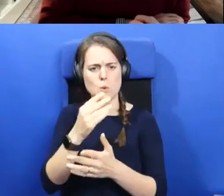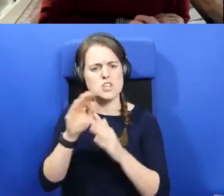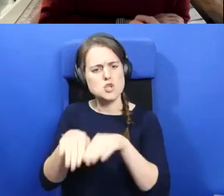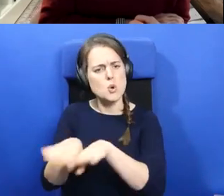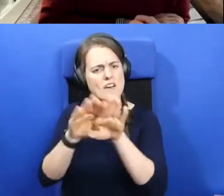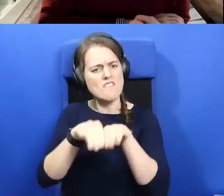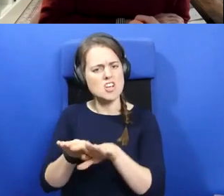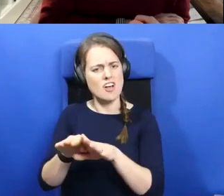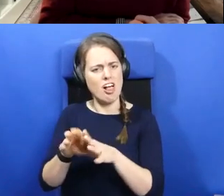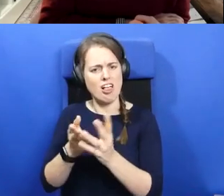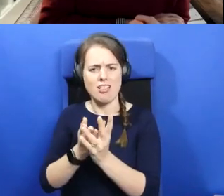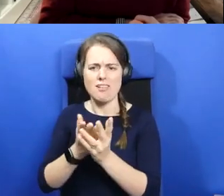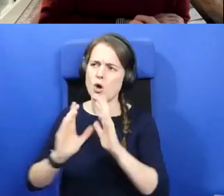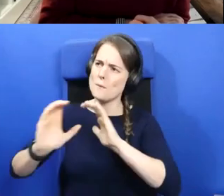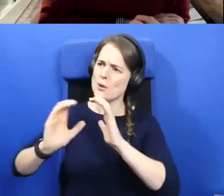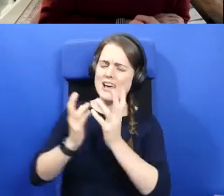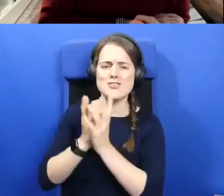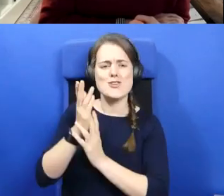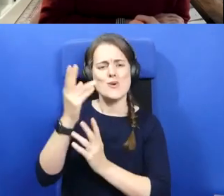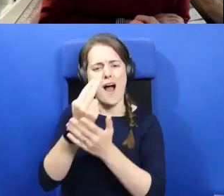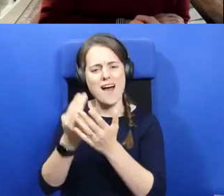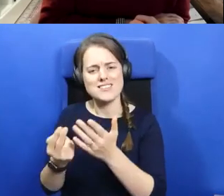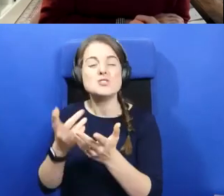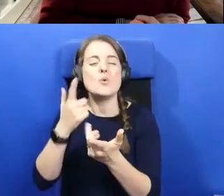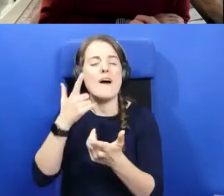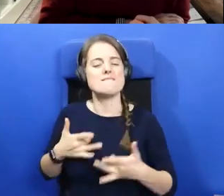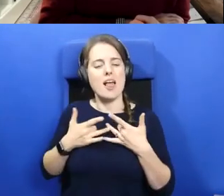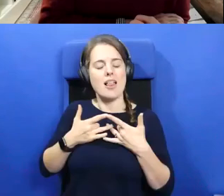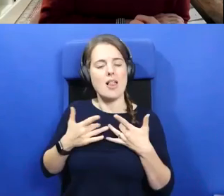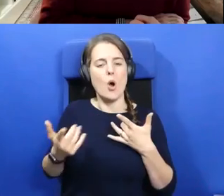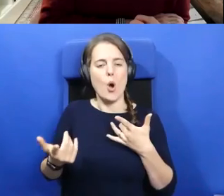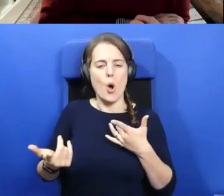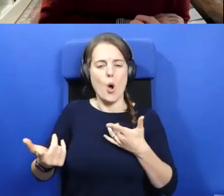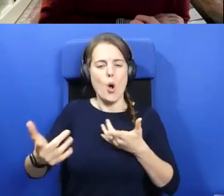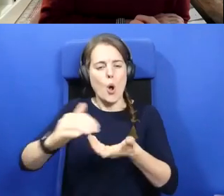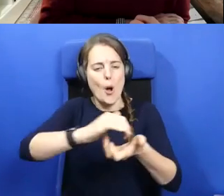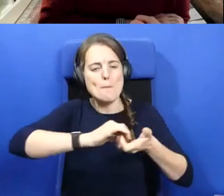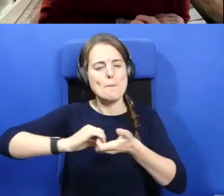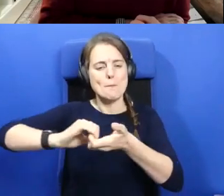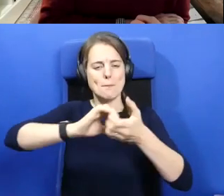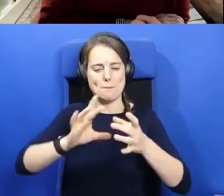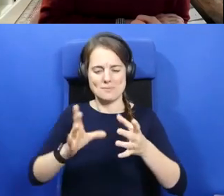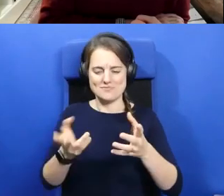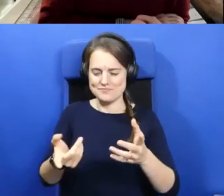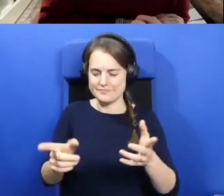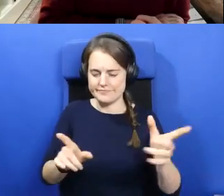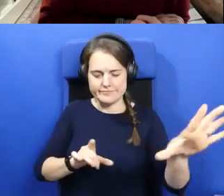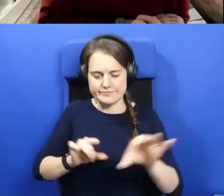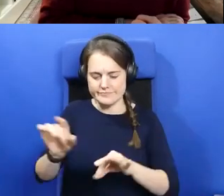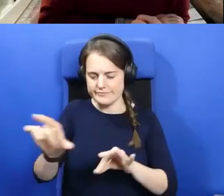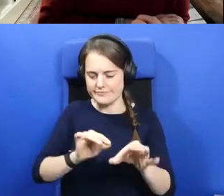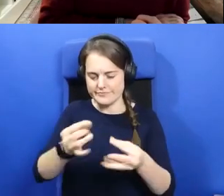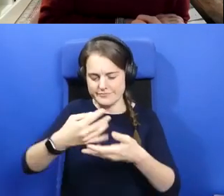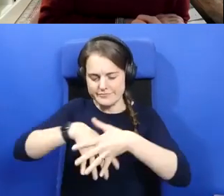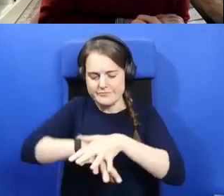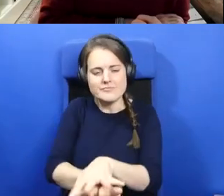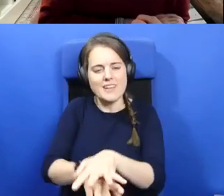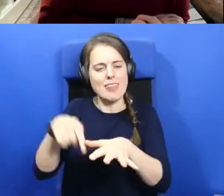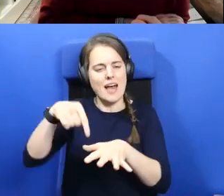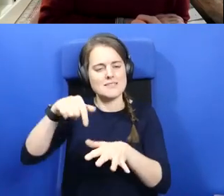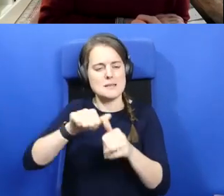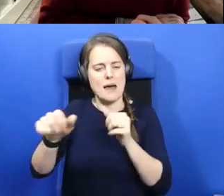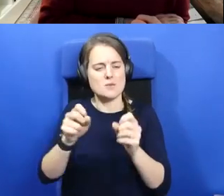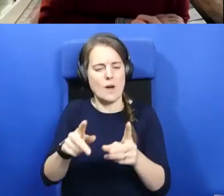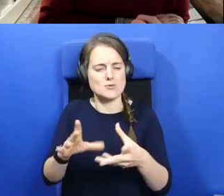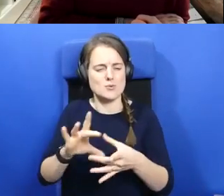those things. I think a combination often is the best way to embrace everybody together. Yeah. Yeah. And, uh, and on that note,